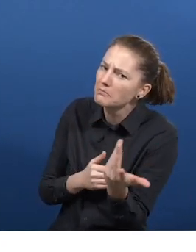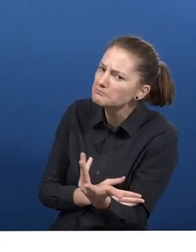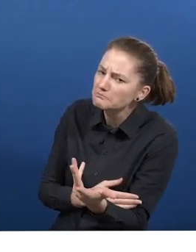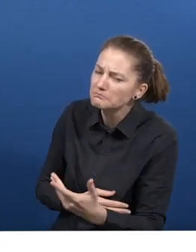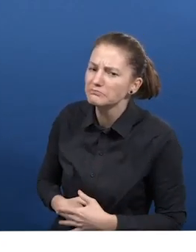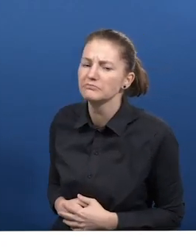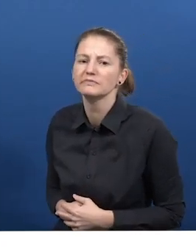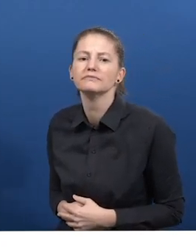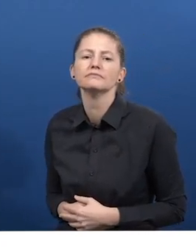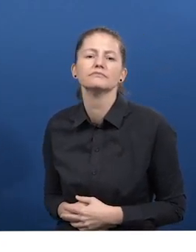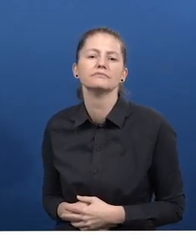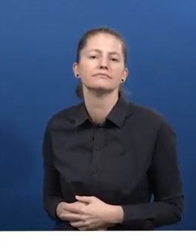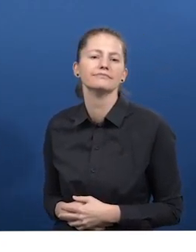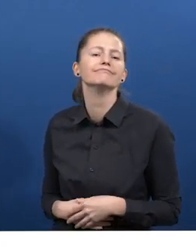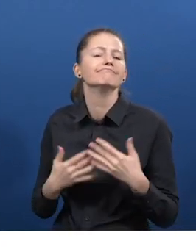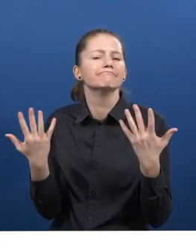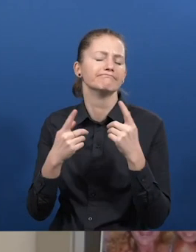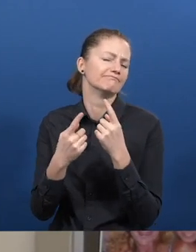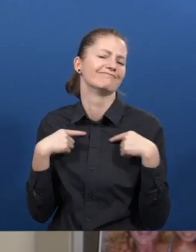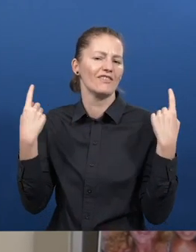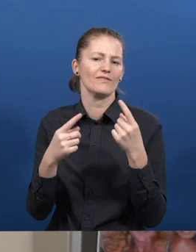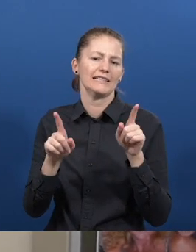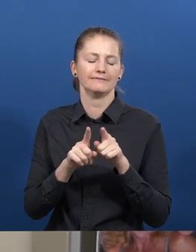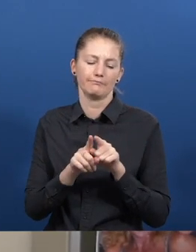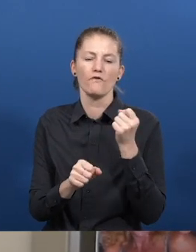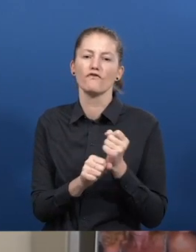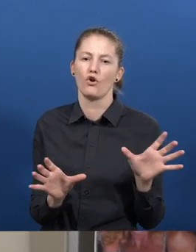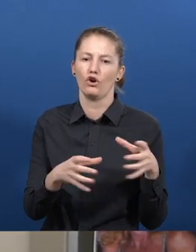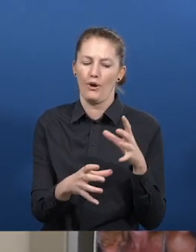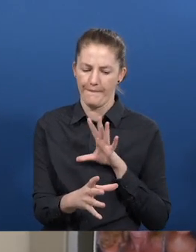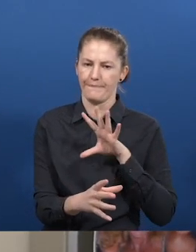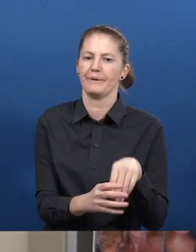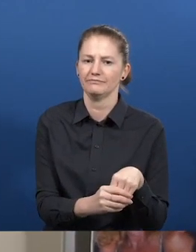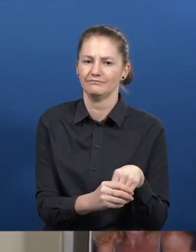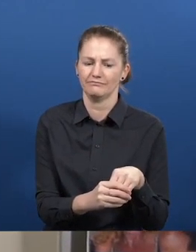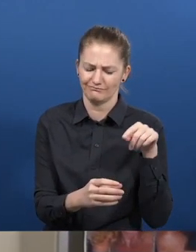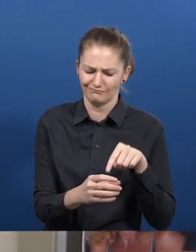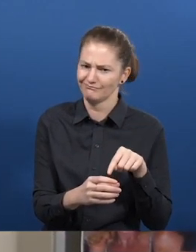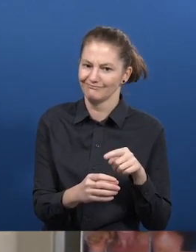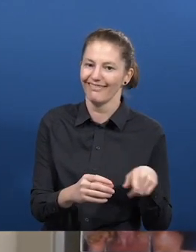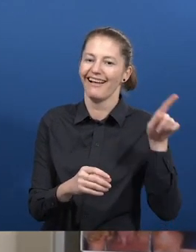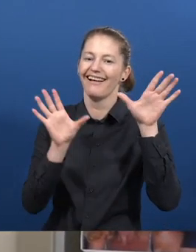in external resources, external resources of the penitentiary center.